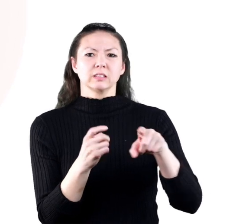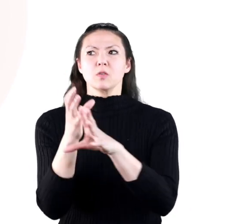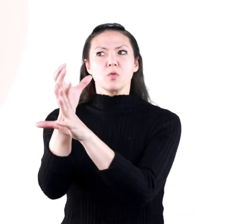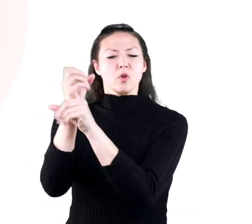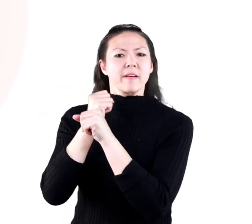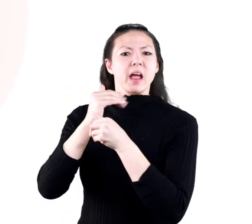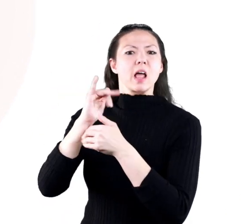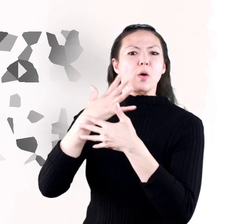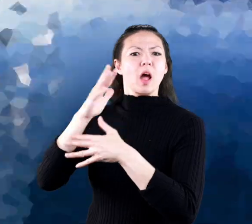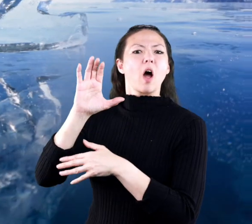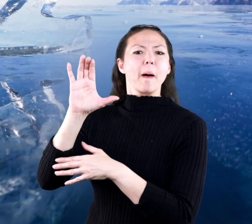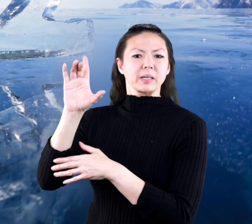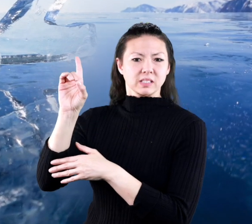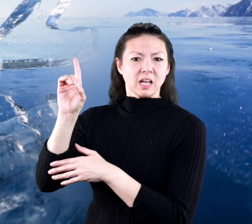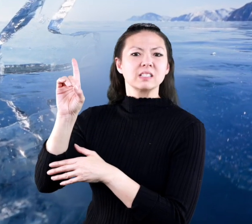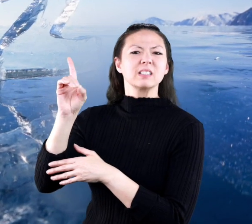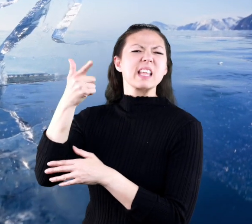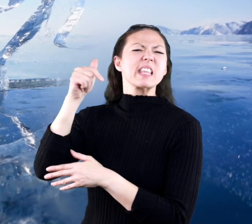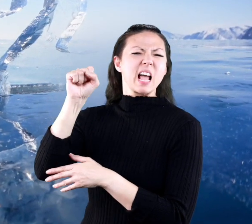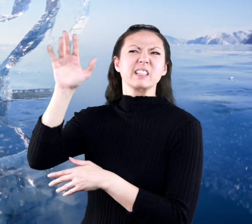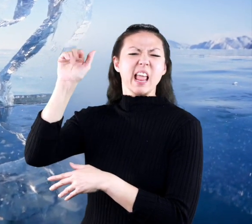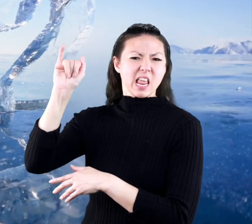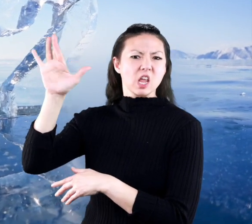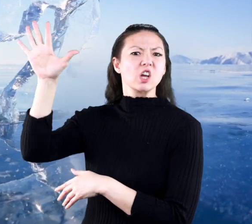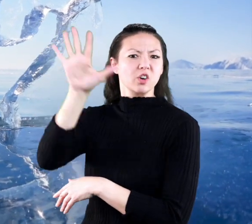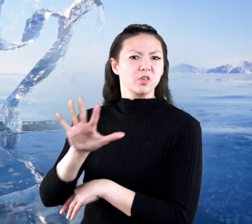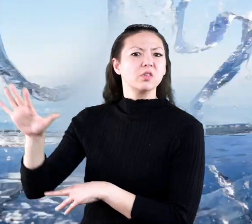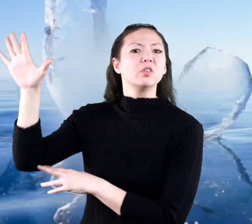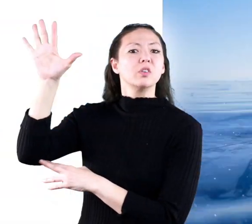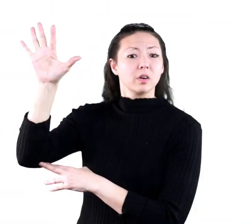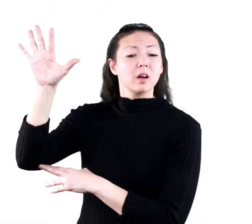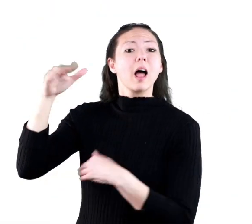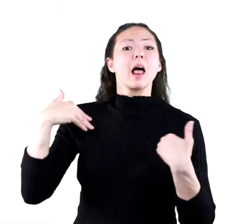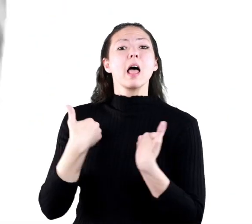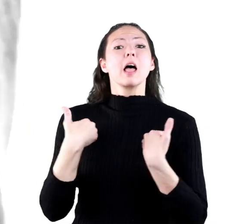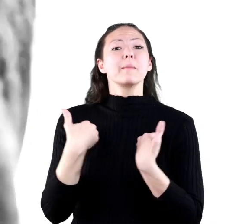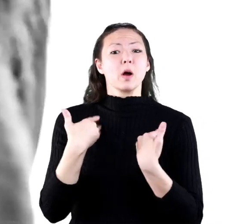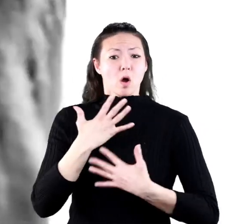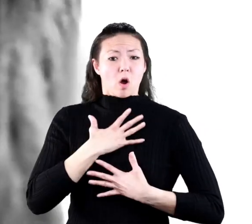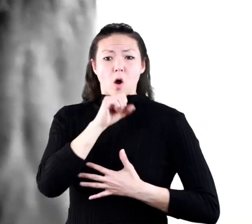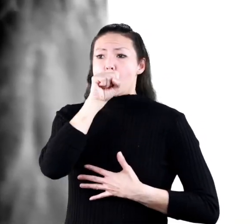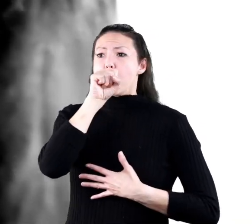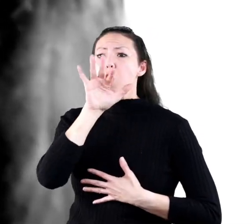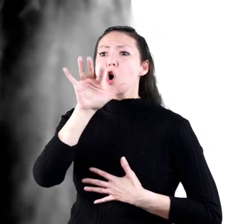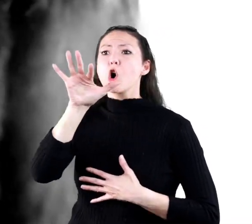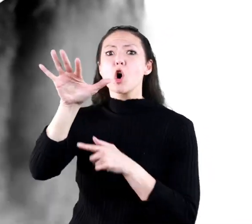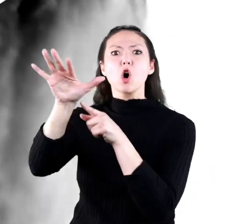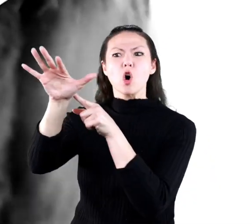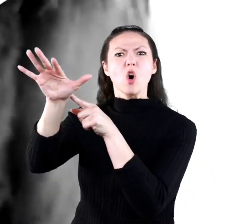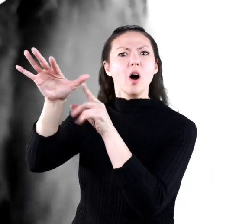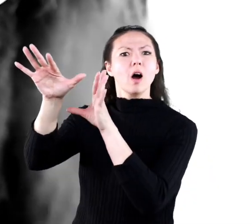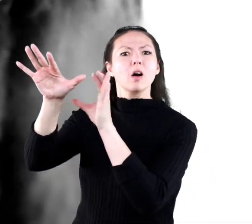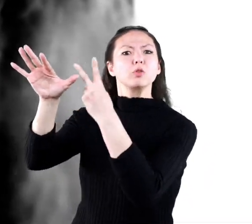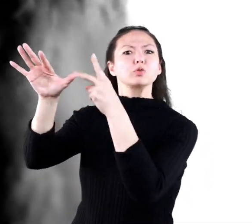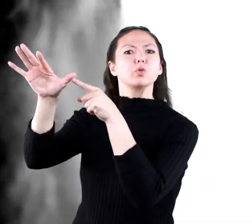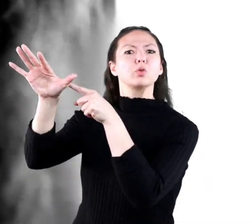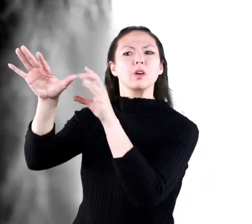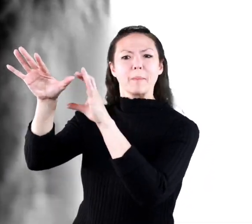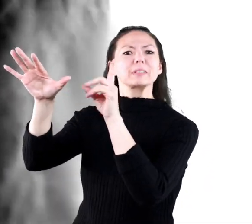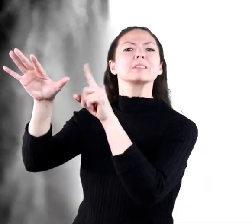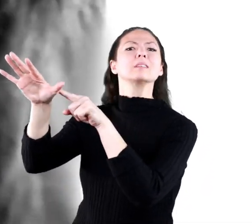carbon dioxide is a gas in the air all animals expel carbon dioxide when they breathe out